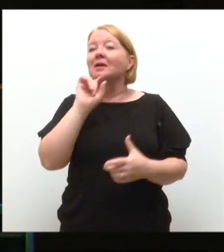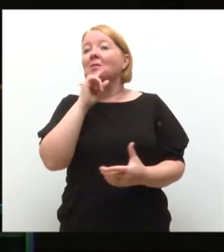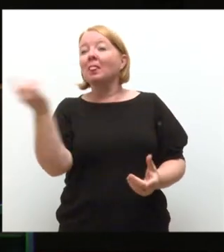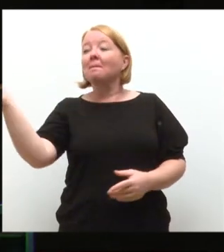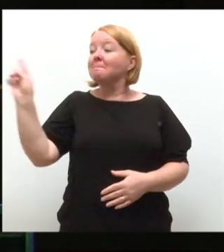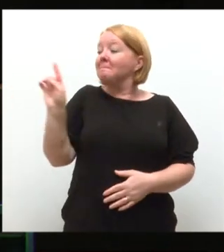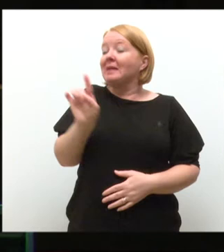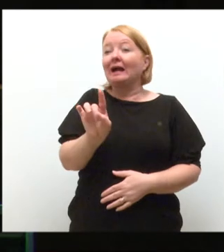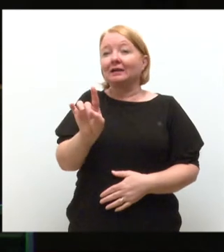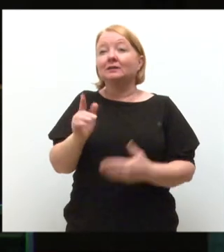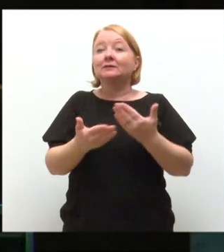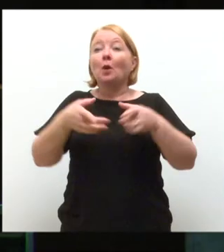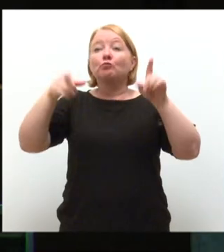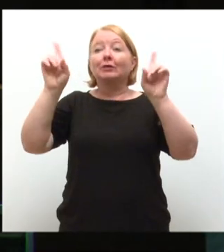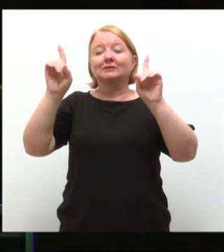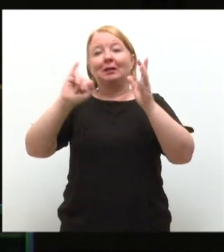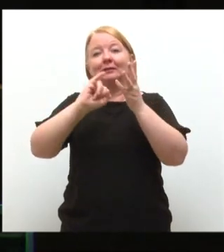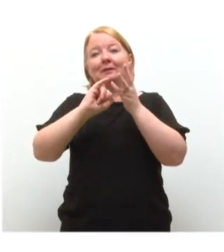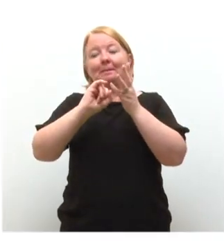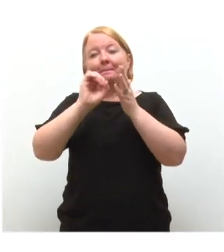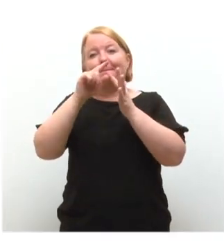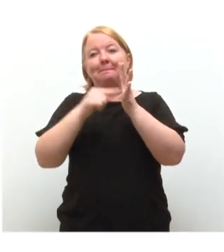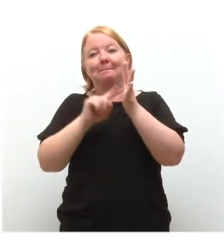microphone your principal, Sir Pete Downes.